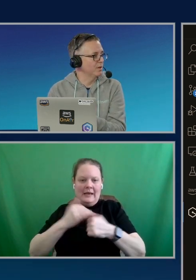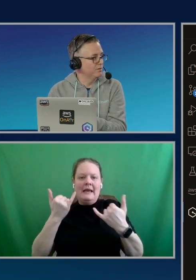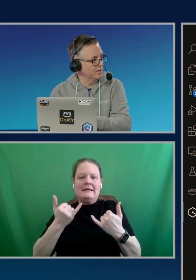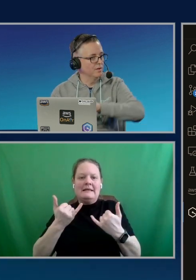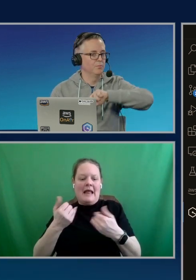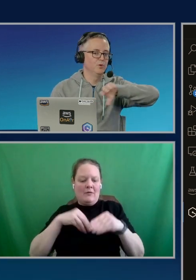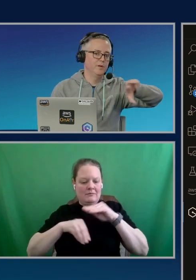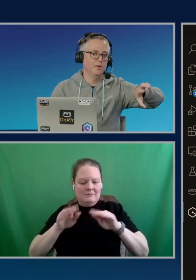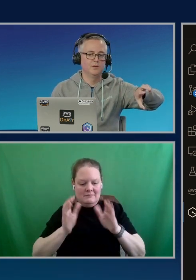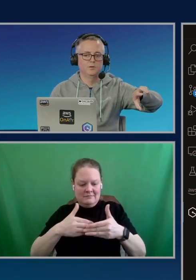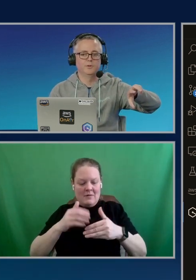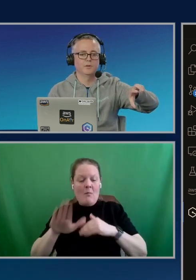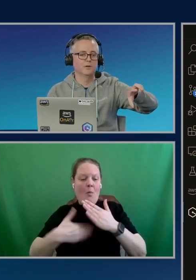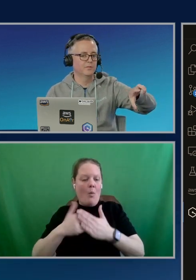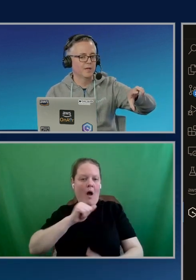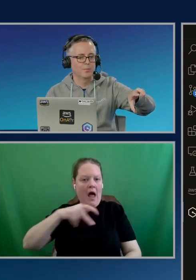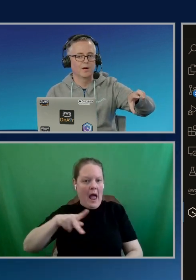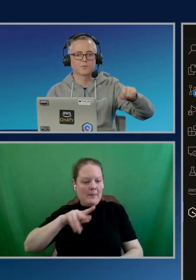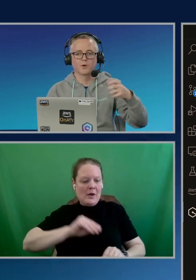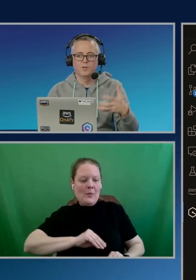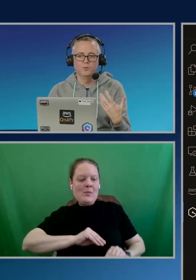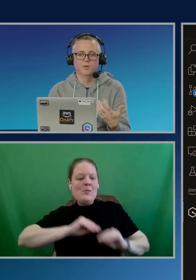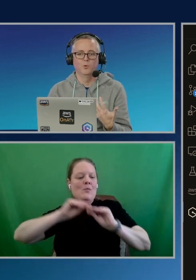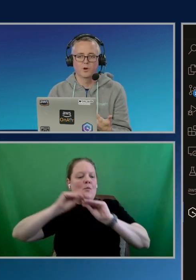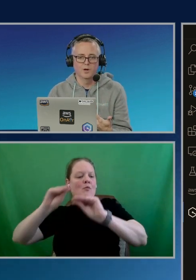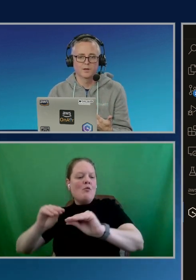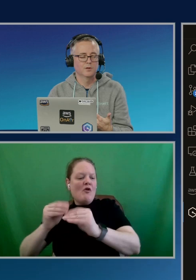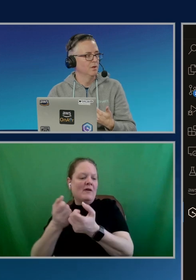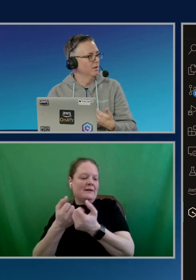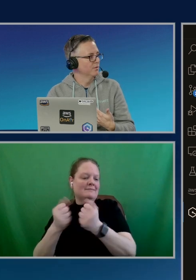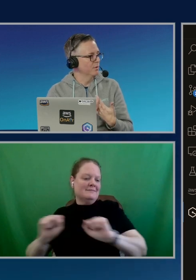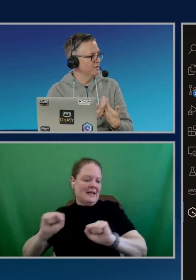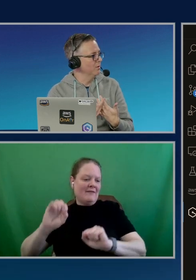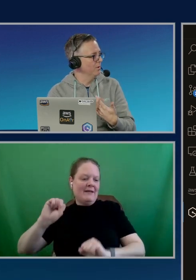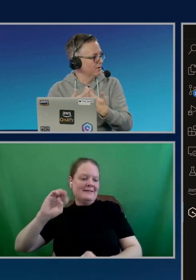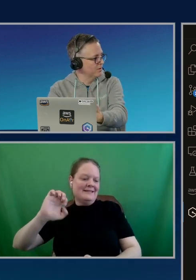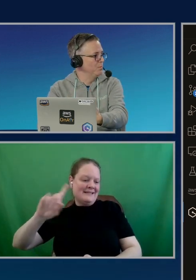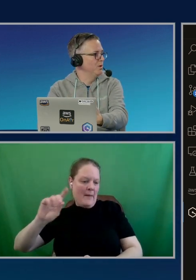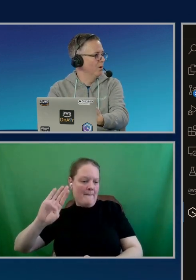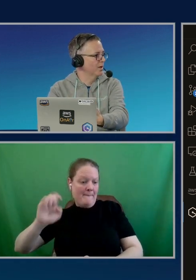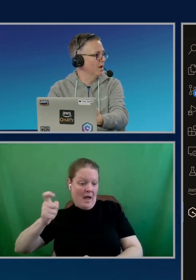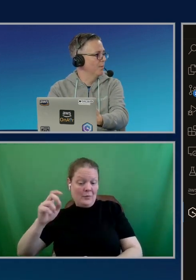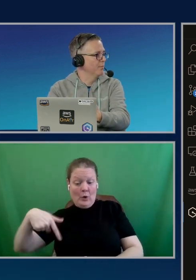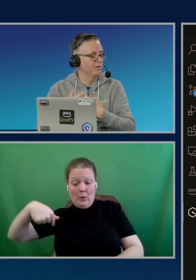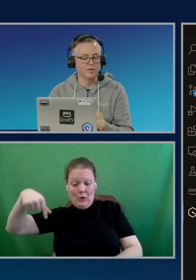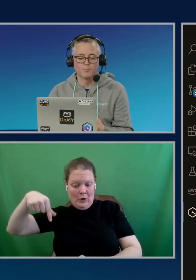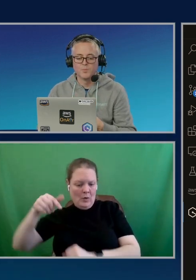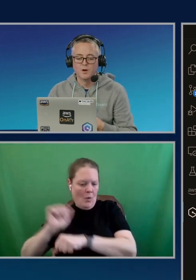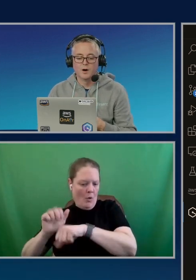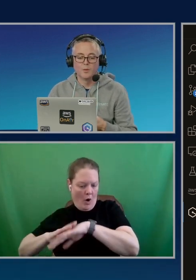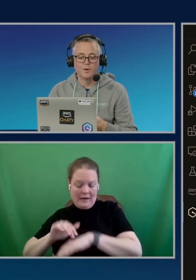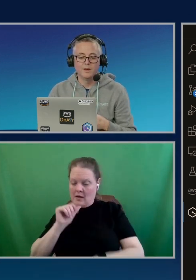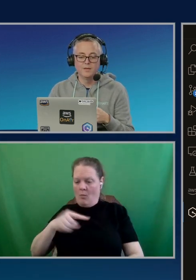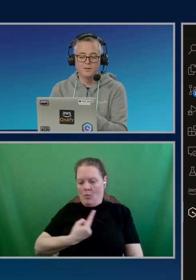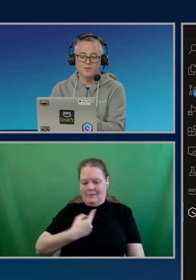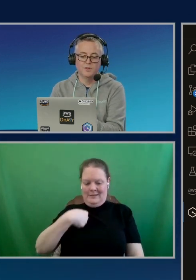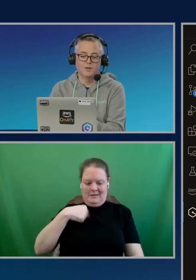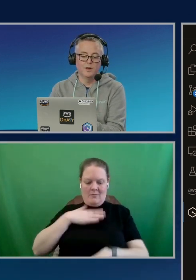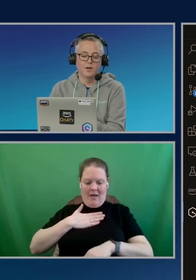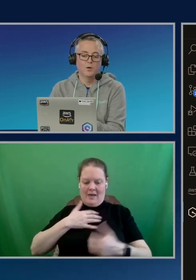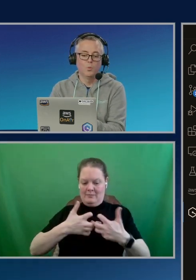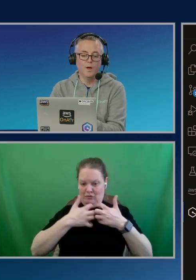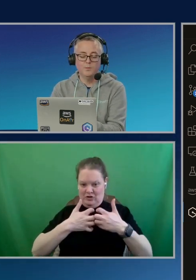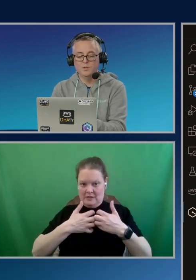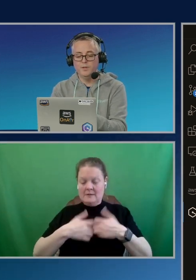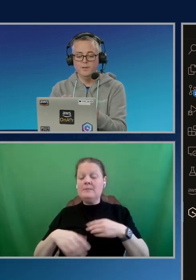entire application and is moving it into a secure sandbox where Q can work on it. So, it's no longer just me working on my machine. In addition,